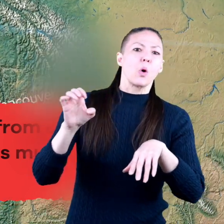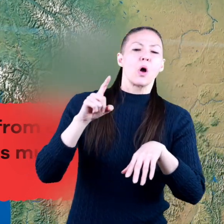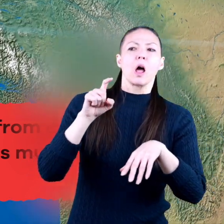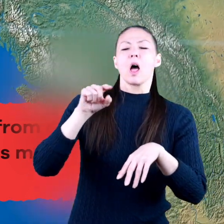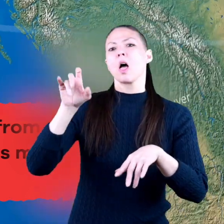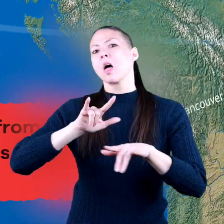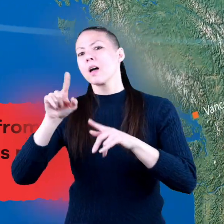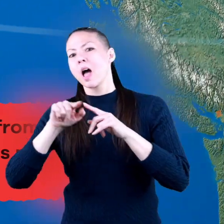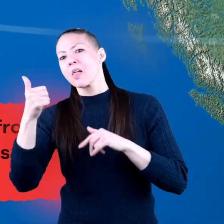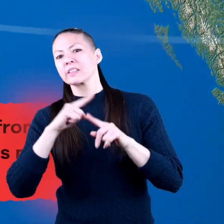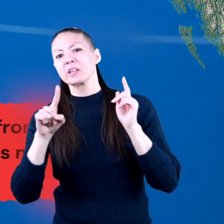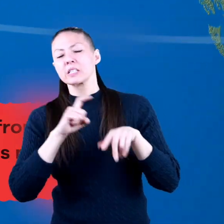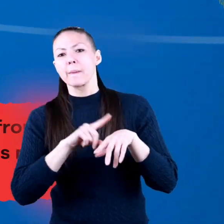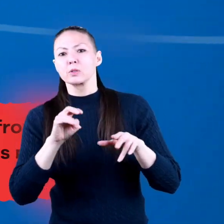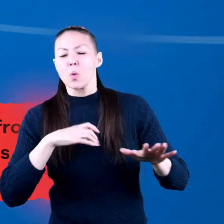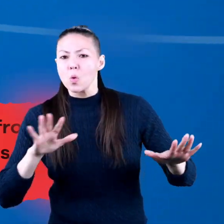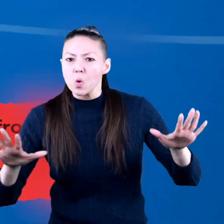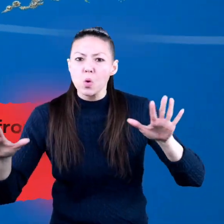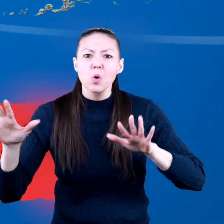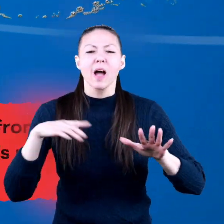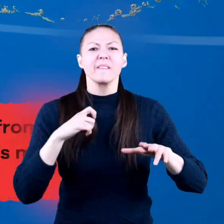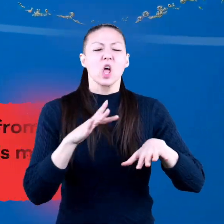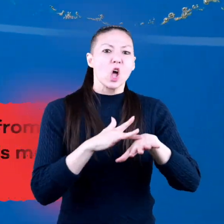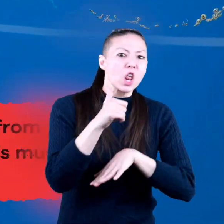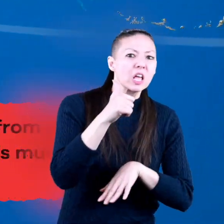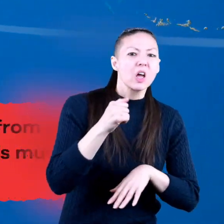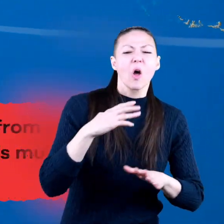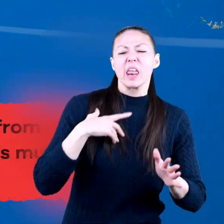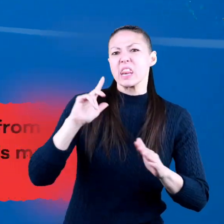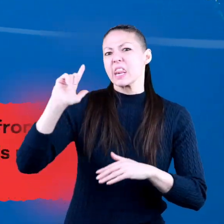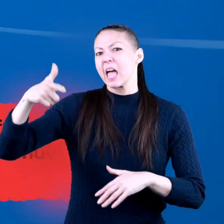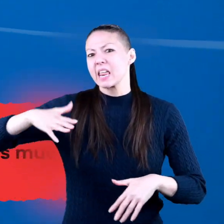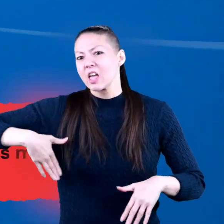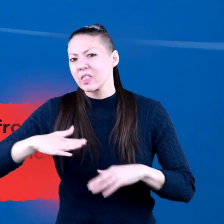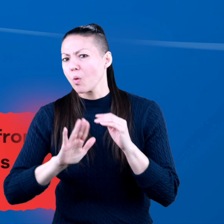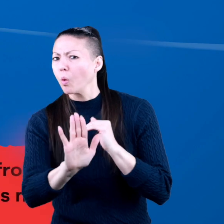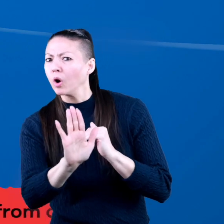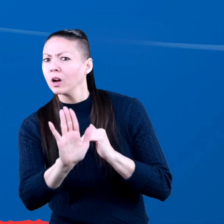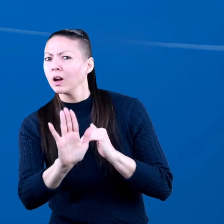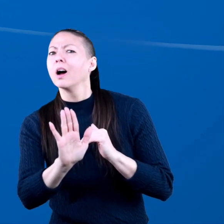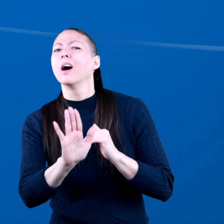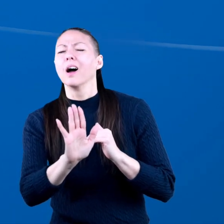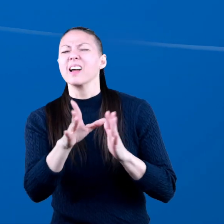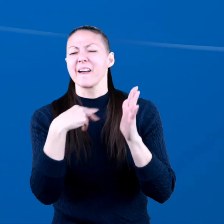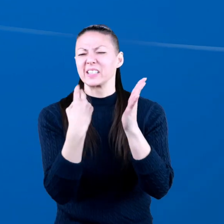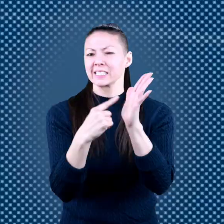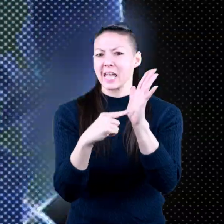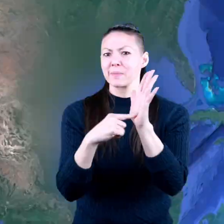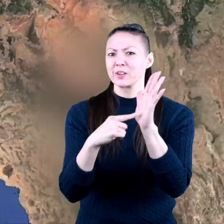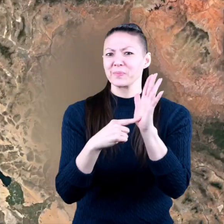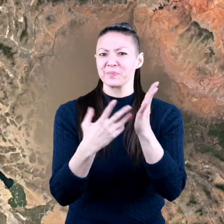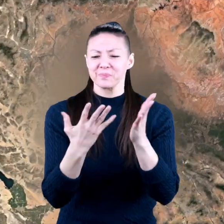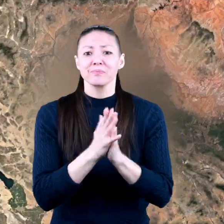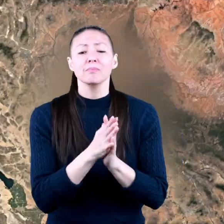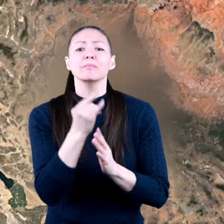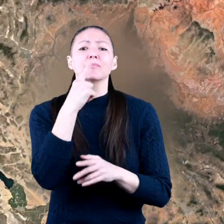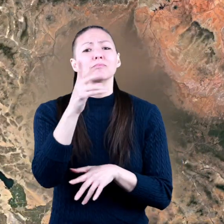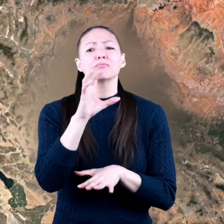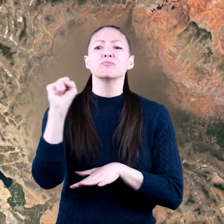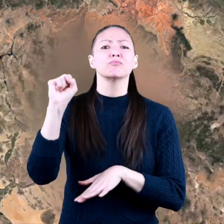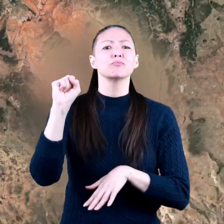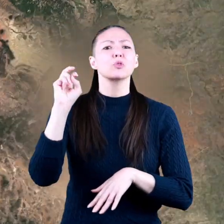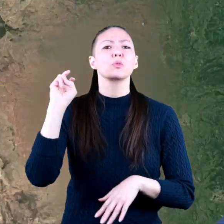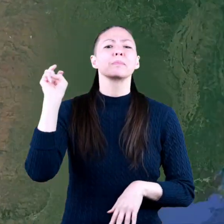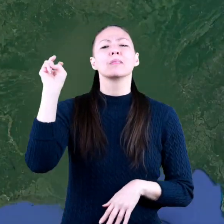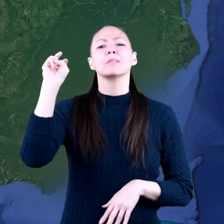to another time zone that is much earlier or later than yours. Here's an example. If you went